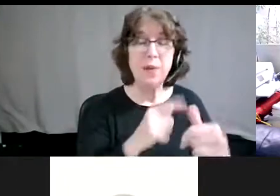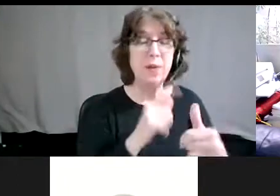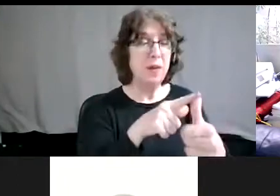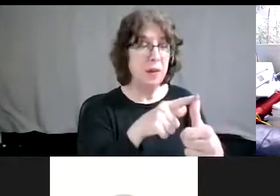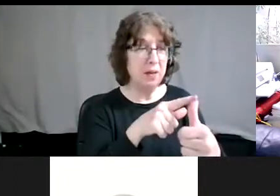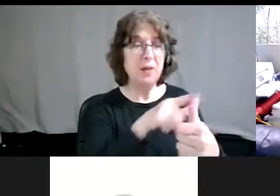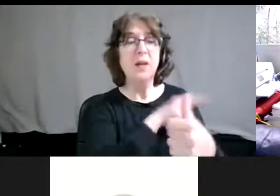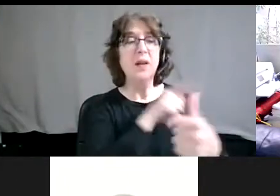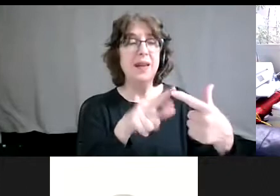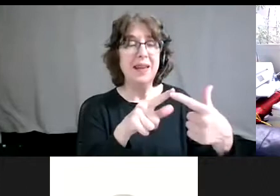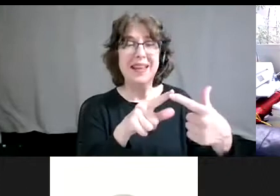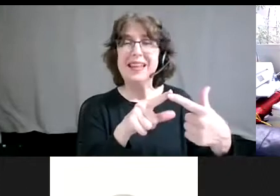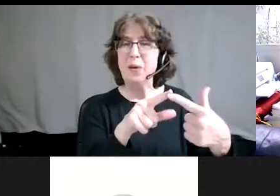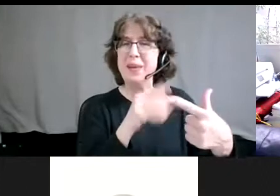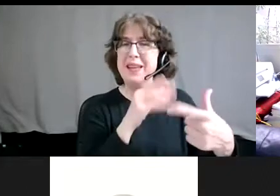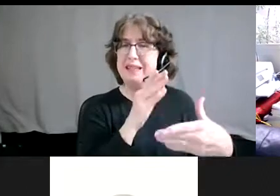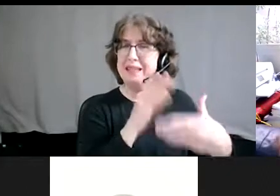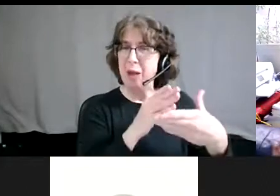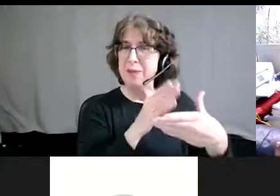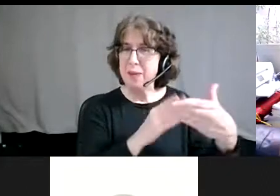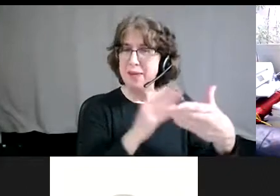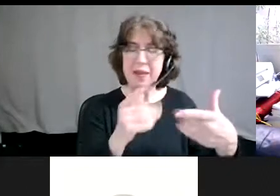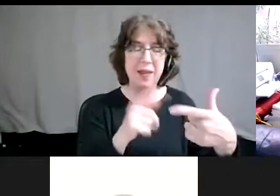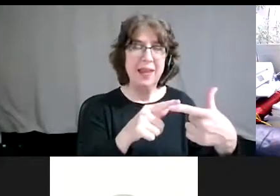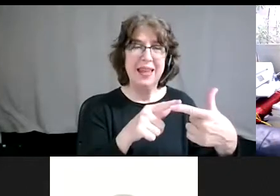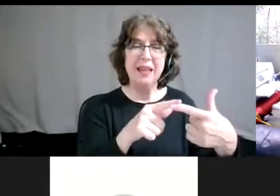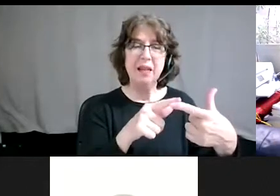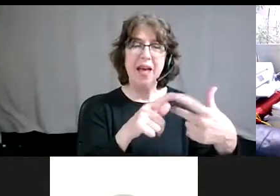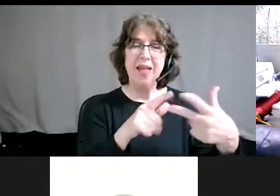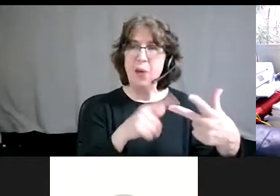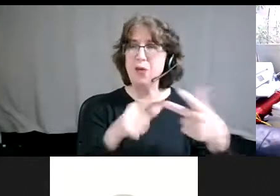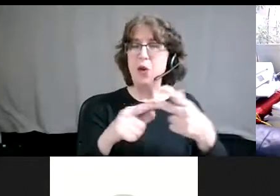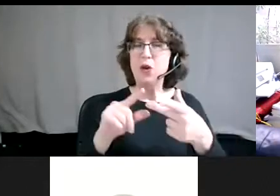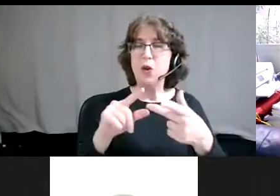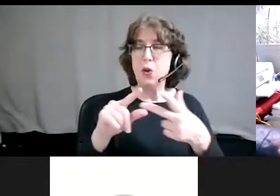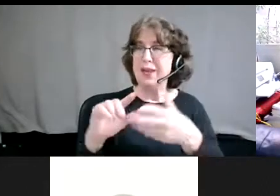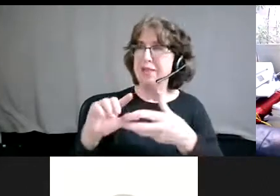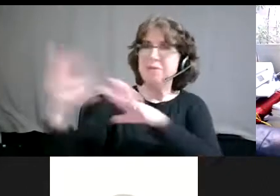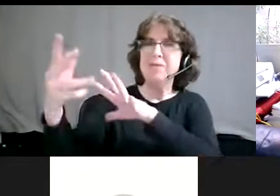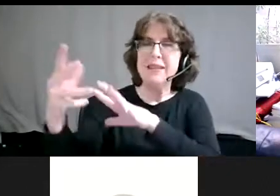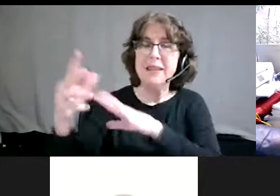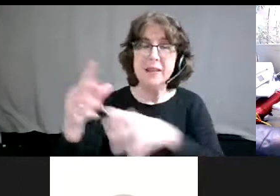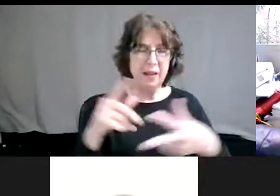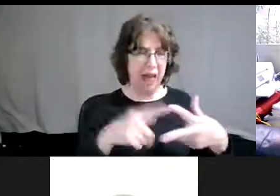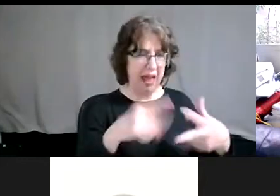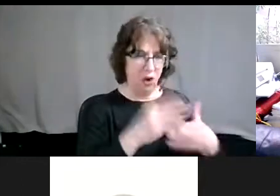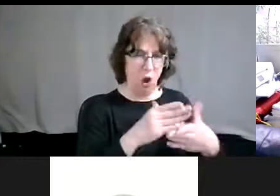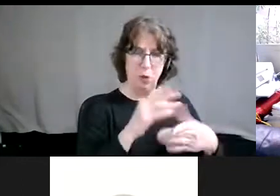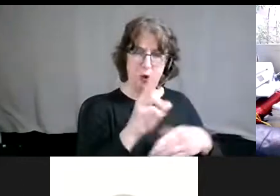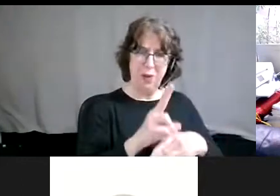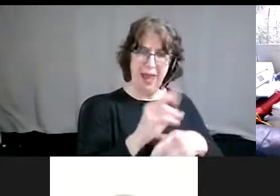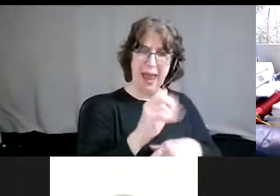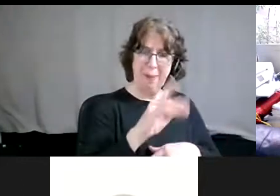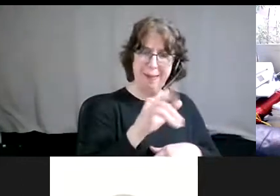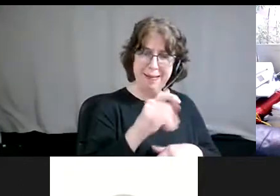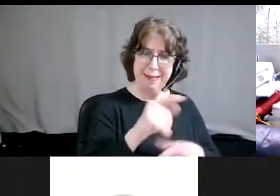discontinue more of these things, then we start wanting to disrupt it, right? So we stopped using ableless language. Now we want other folks to stop using ableless language. We